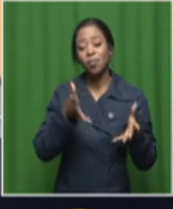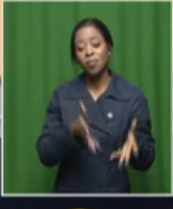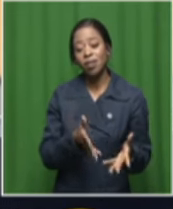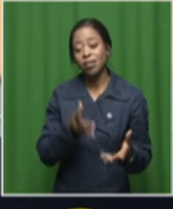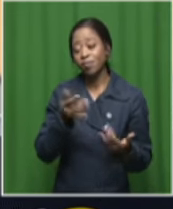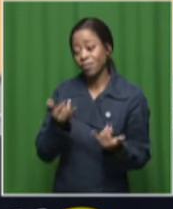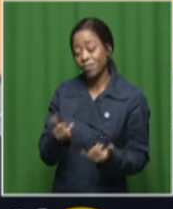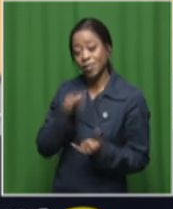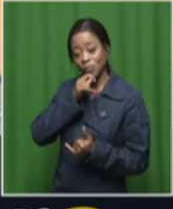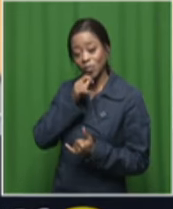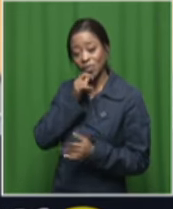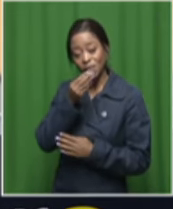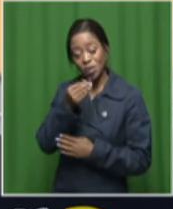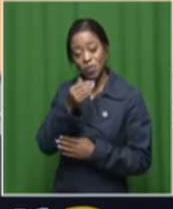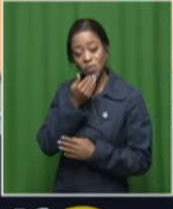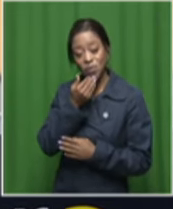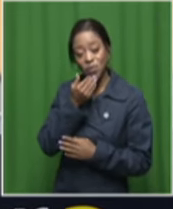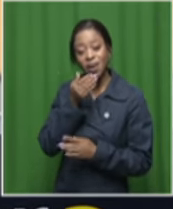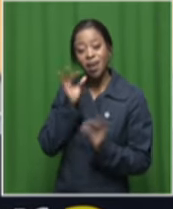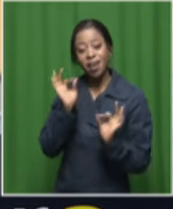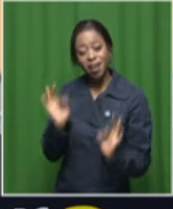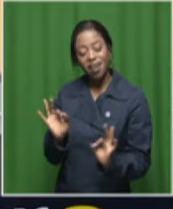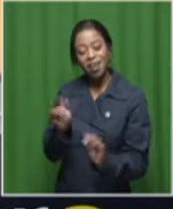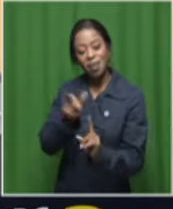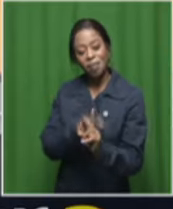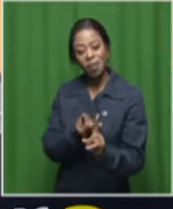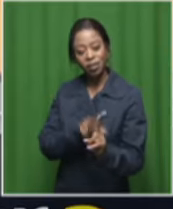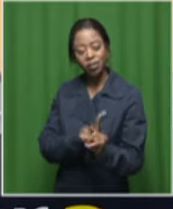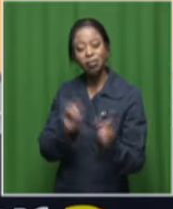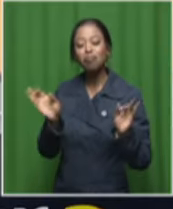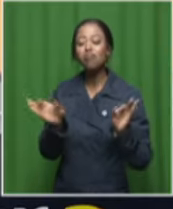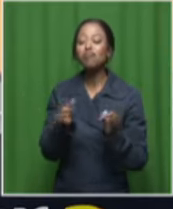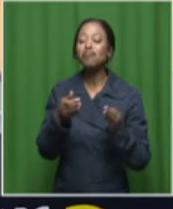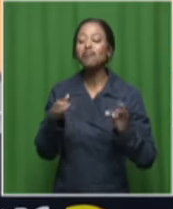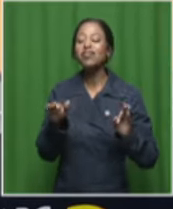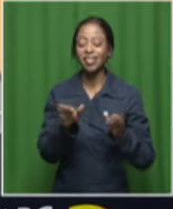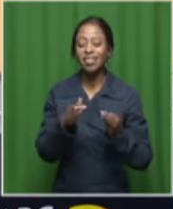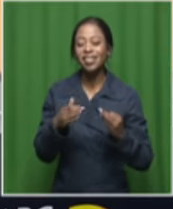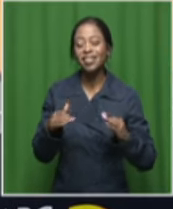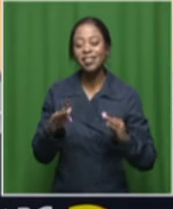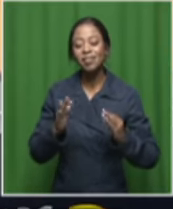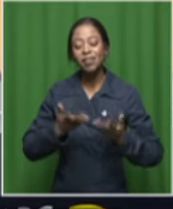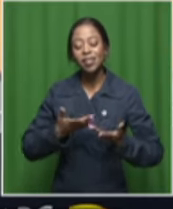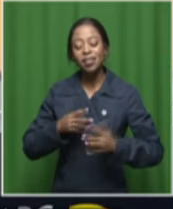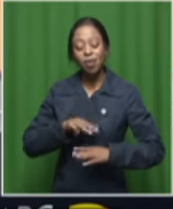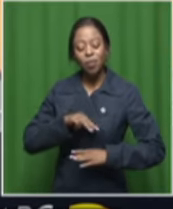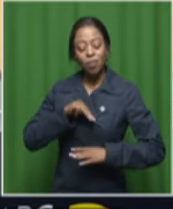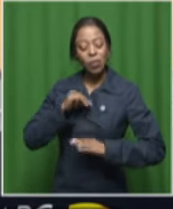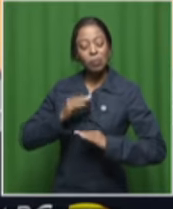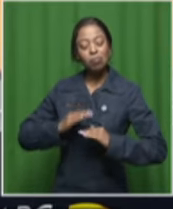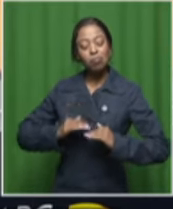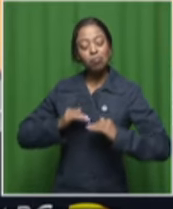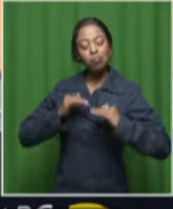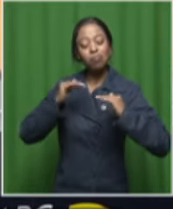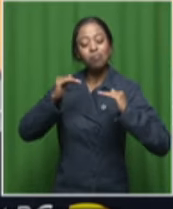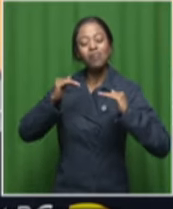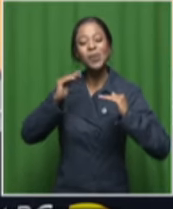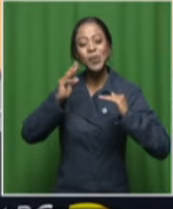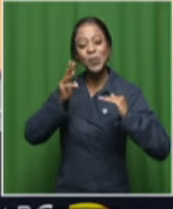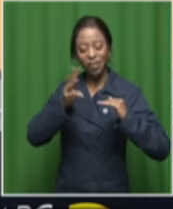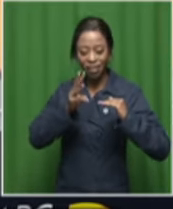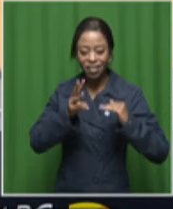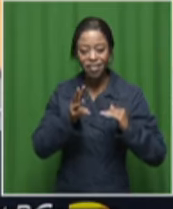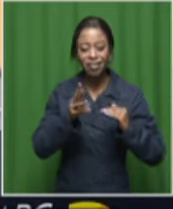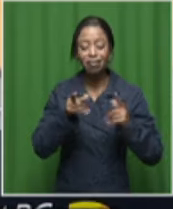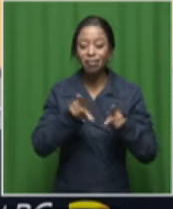this morning we have exactly someone who's going to take it a notch higher than perhaps we've been because we always like to keep the bar raising